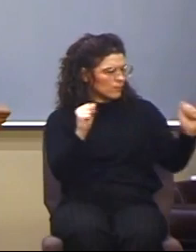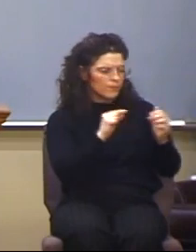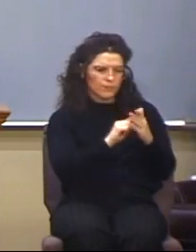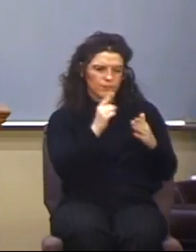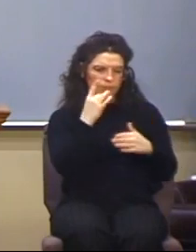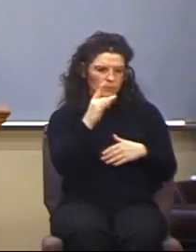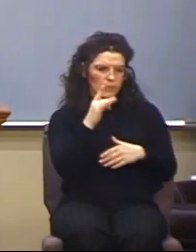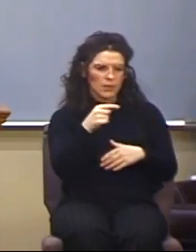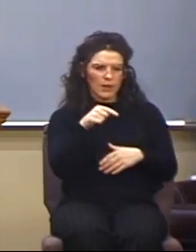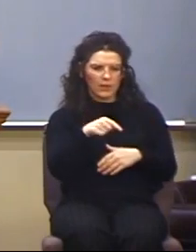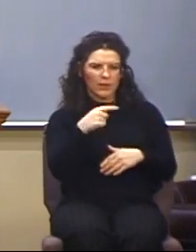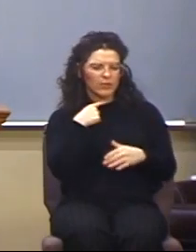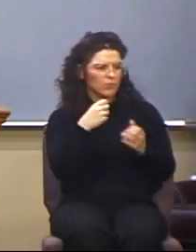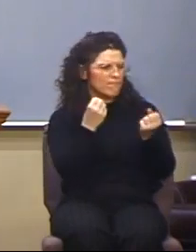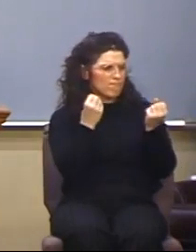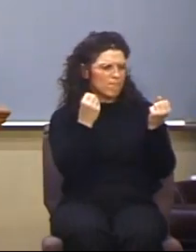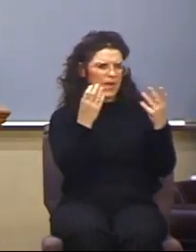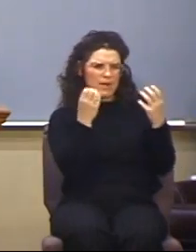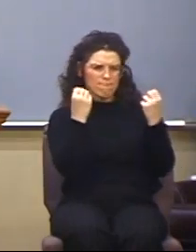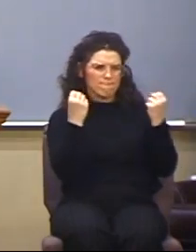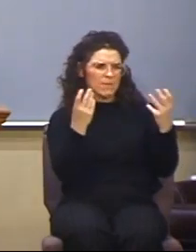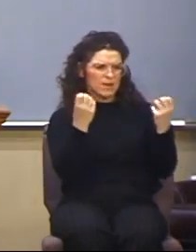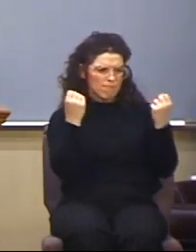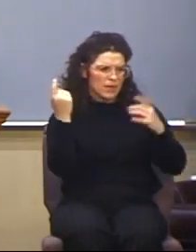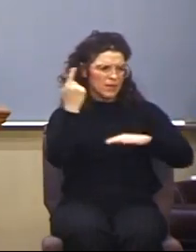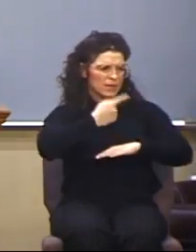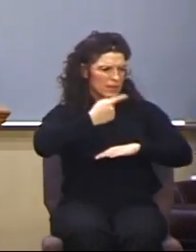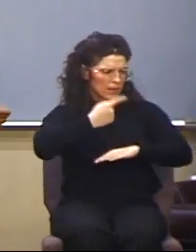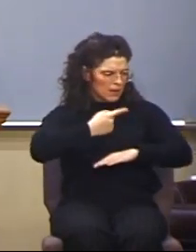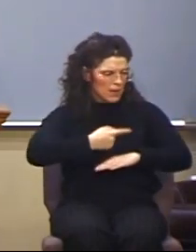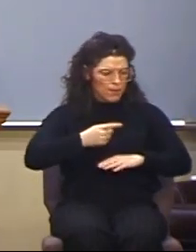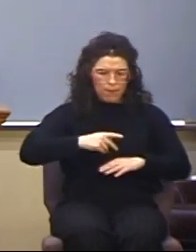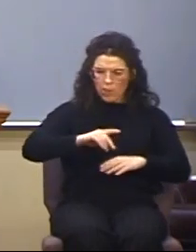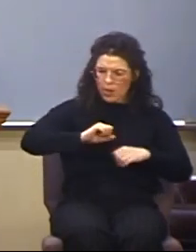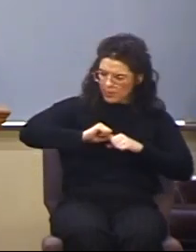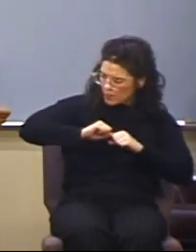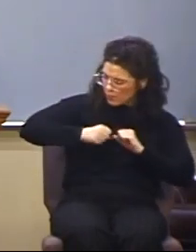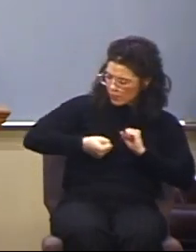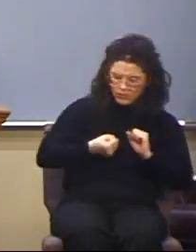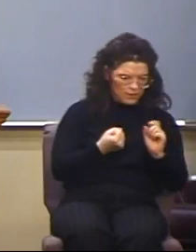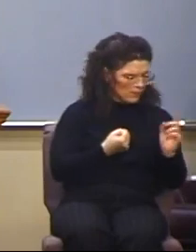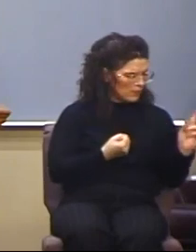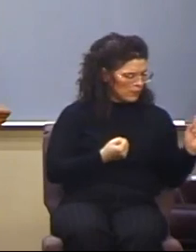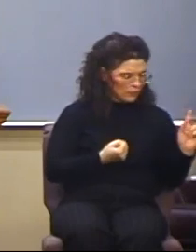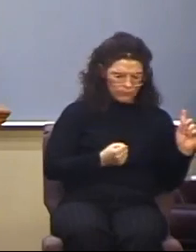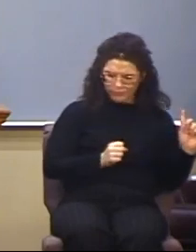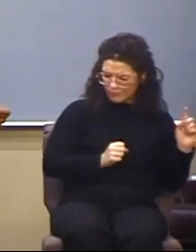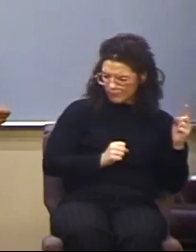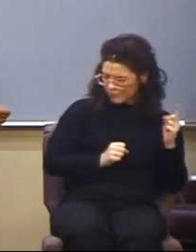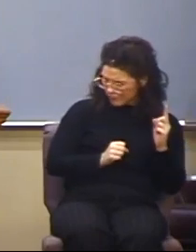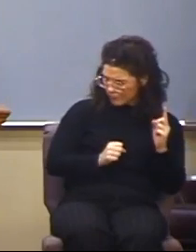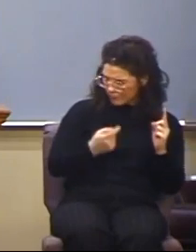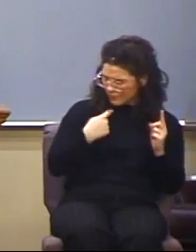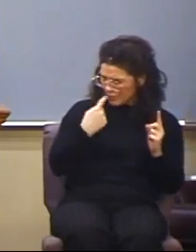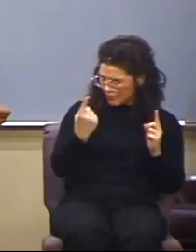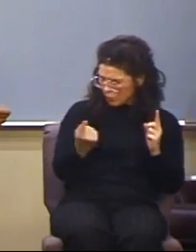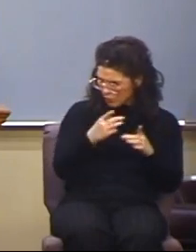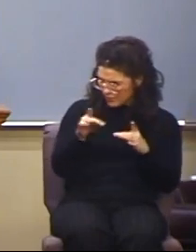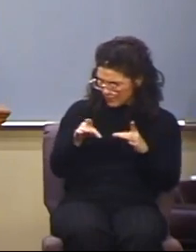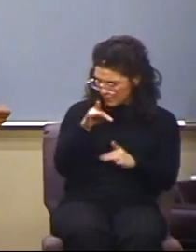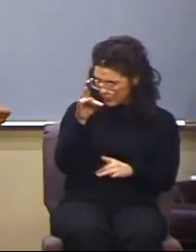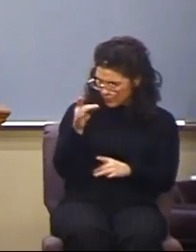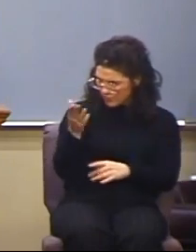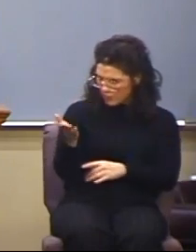And this did she many days. But Paul, being grieved, turned and said to the spirit,